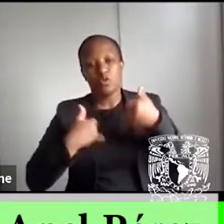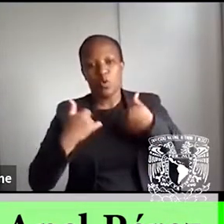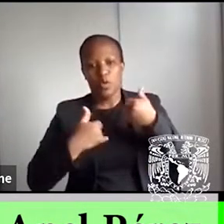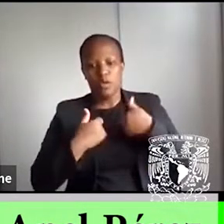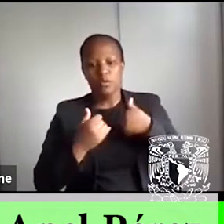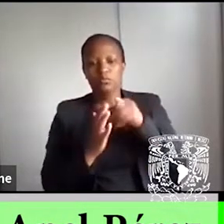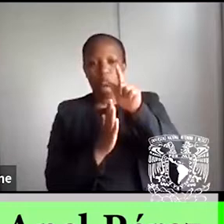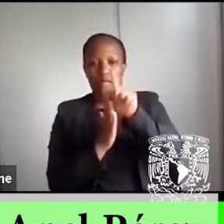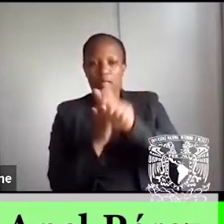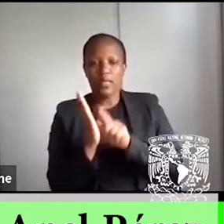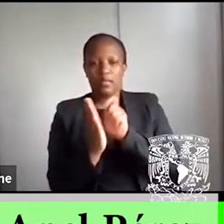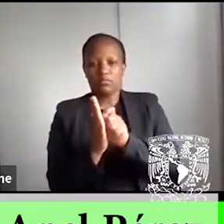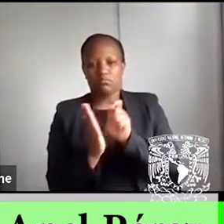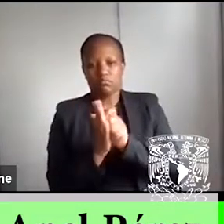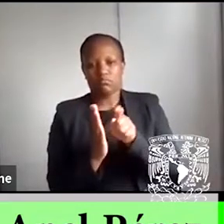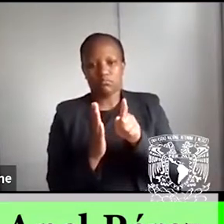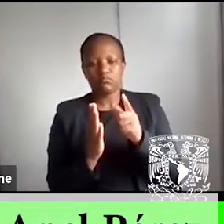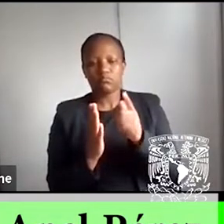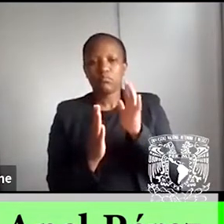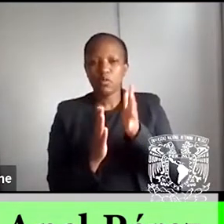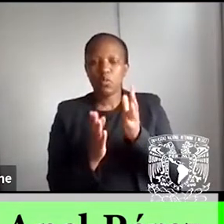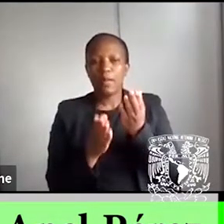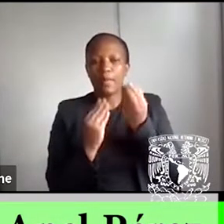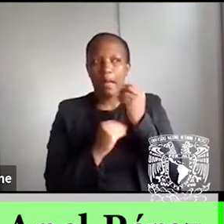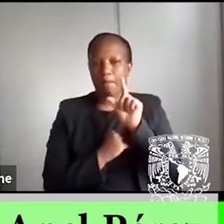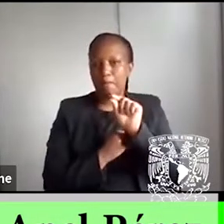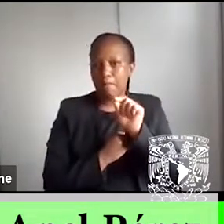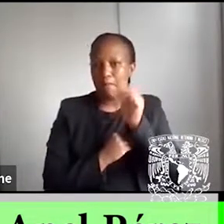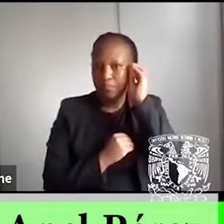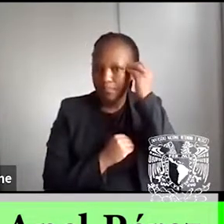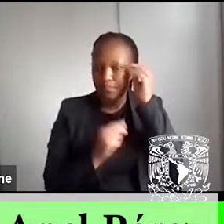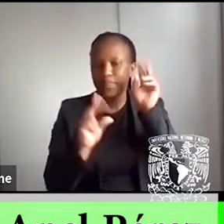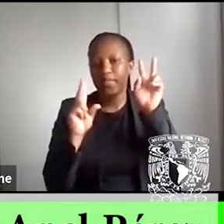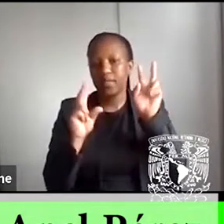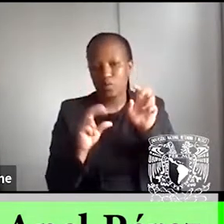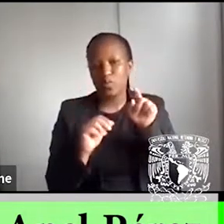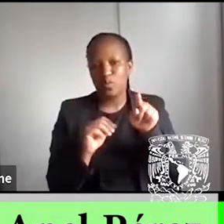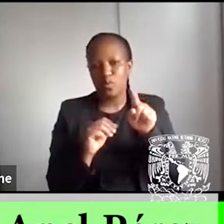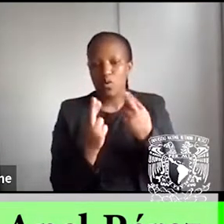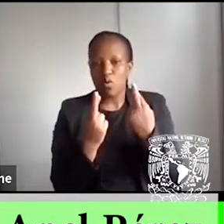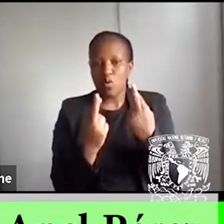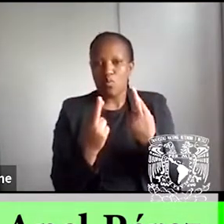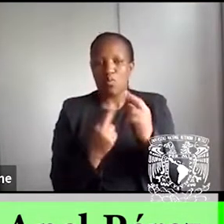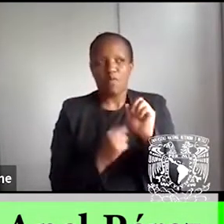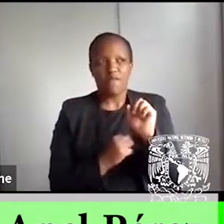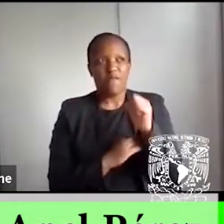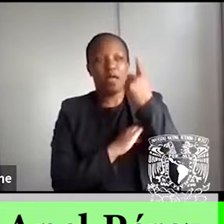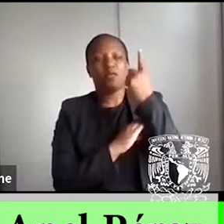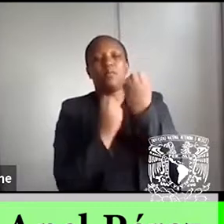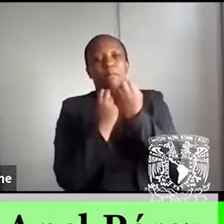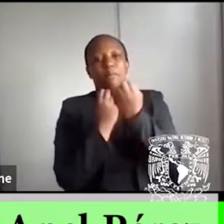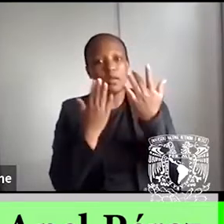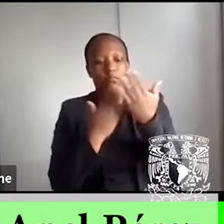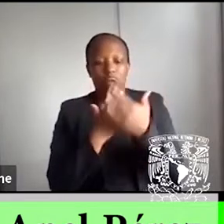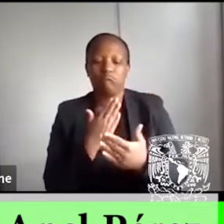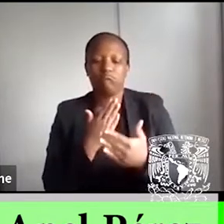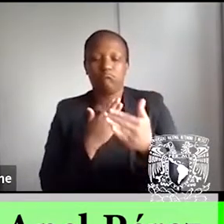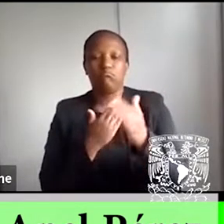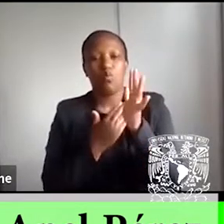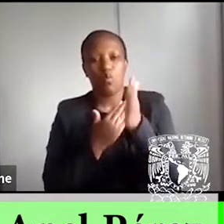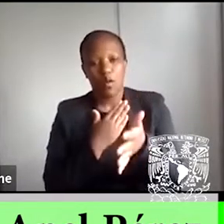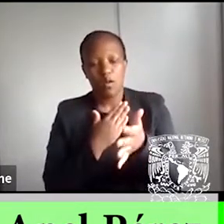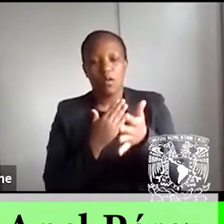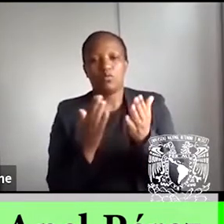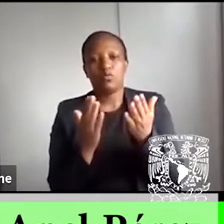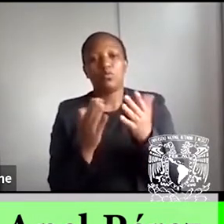I think we're going to find very interesting issues, and hopefully will be the first of many other conferences